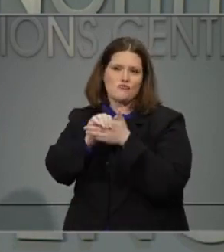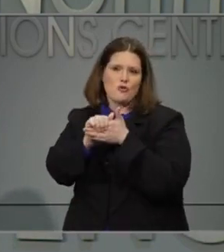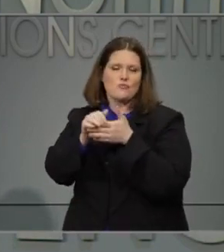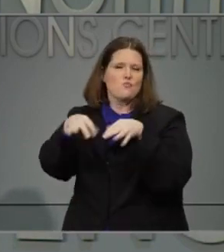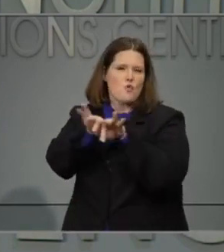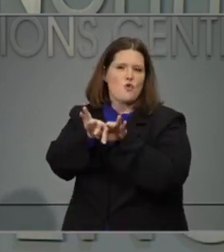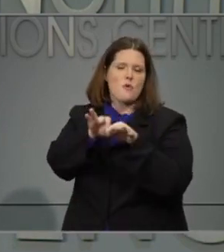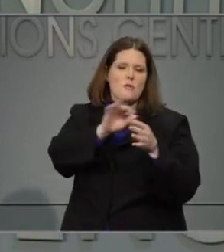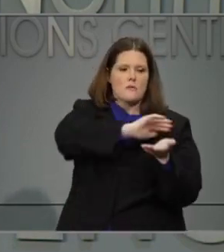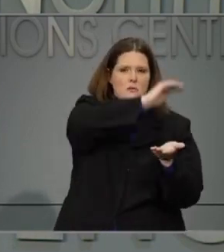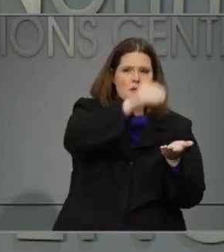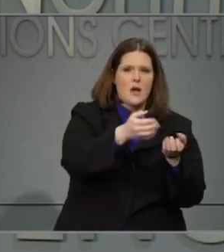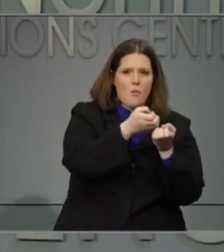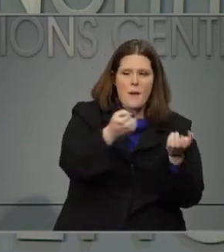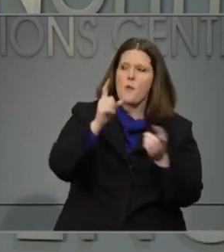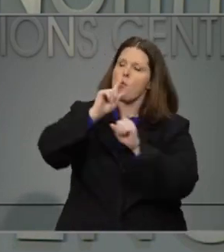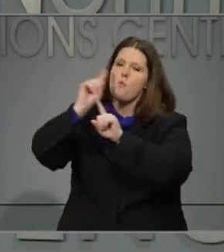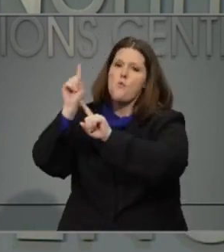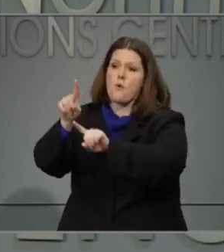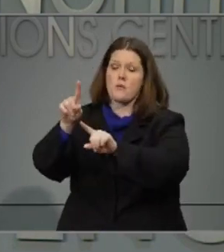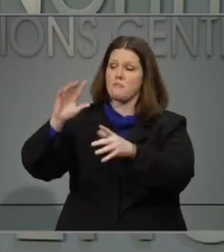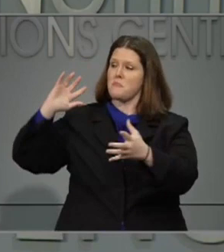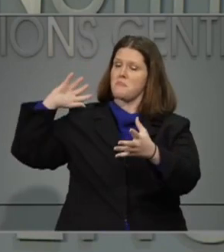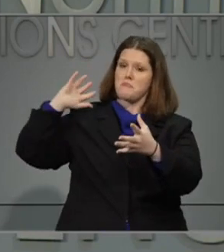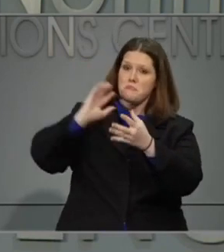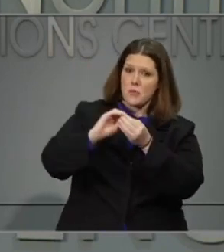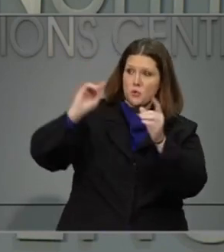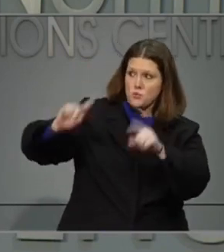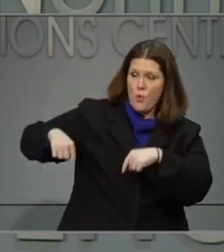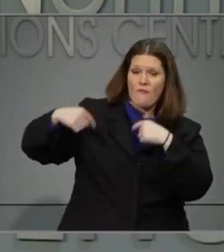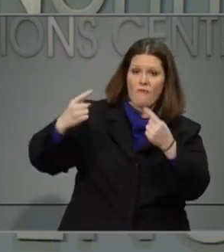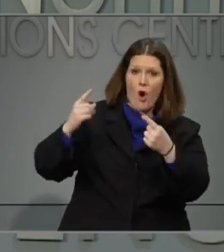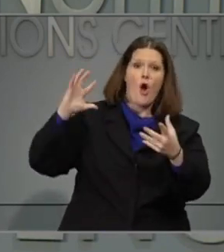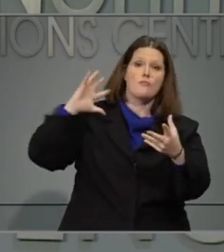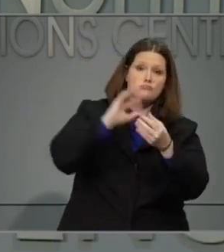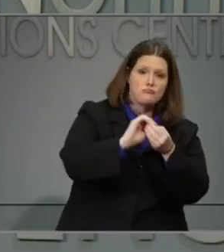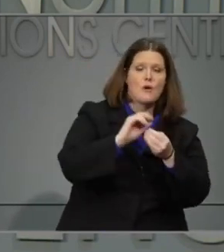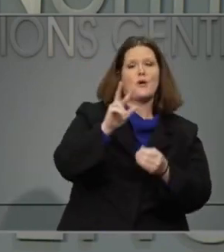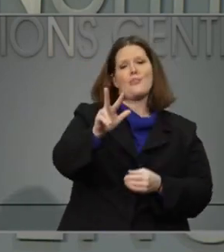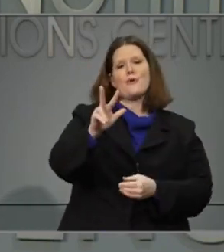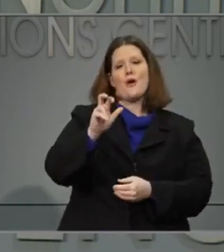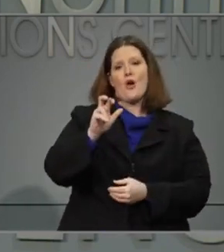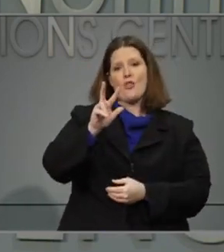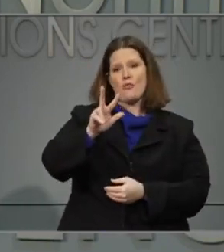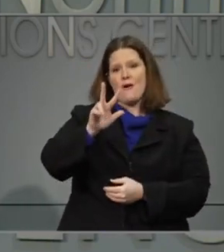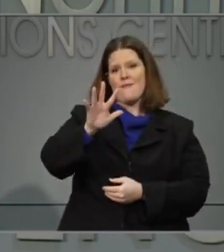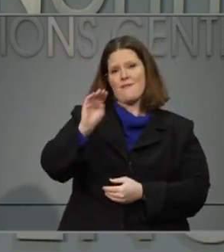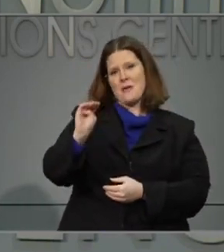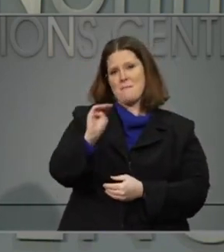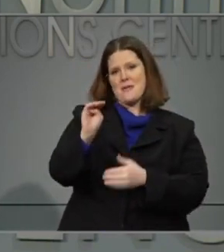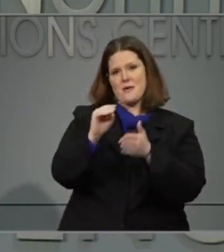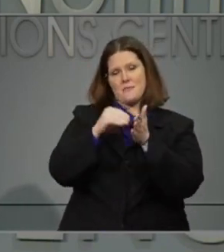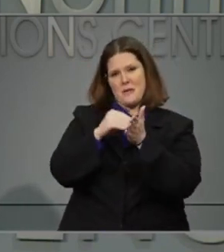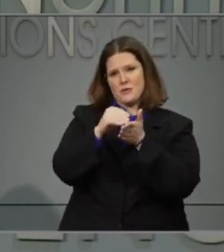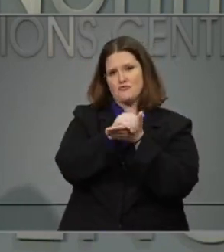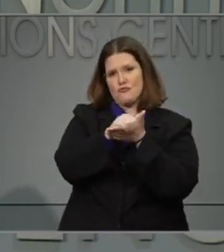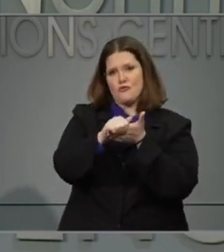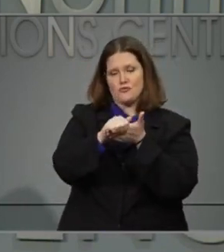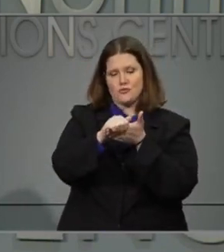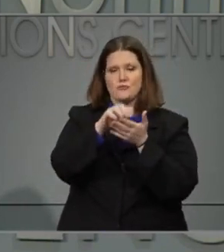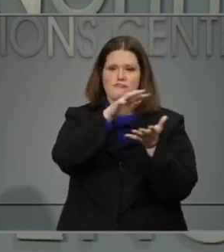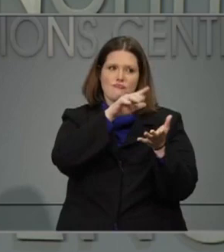total of supplies and equipment ordered for the COVID-19 response is about $335 million. Among